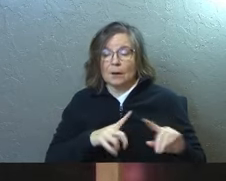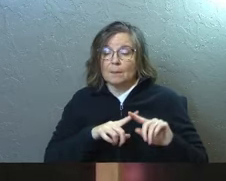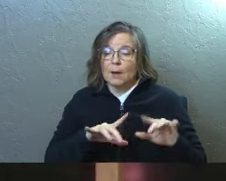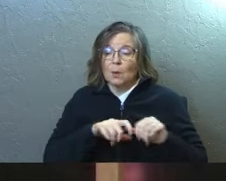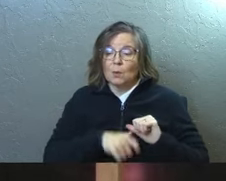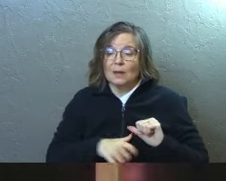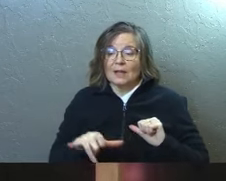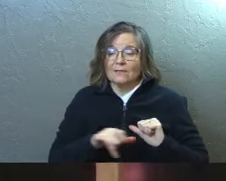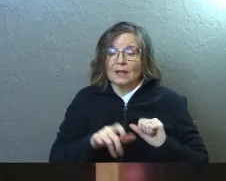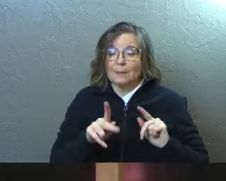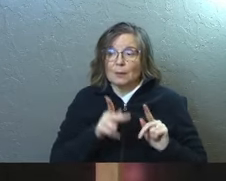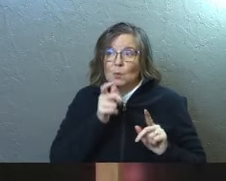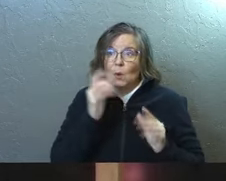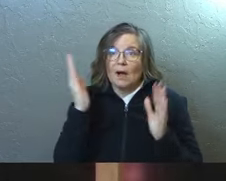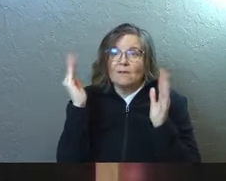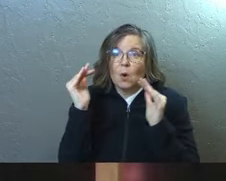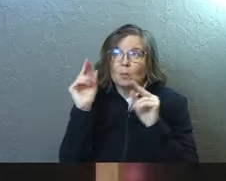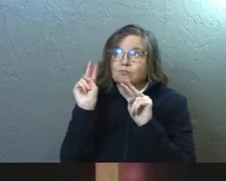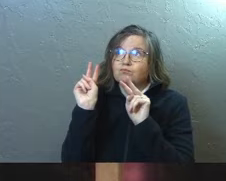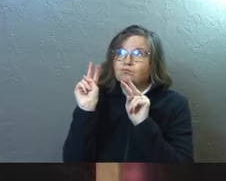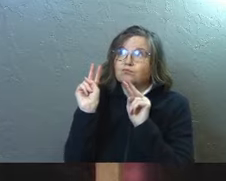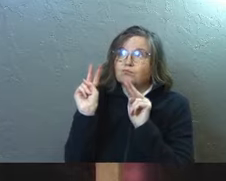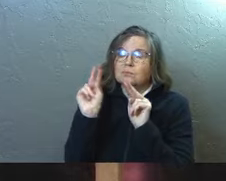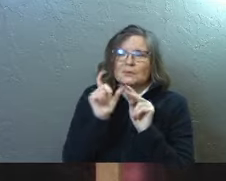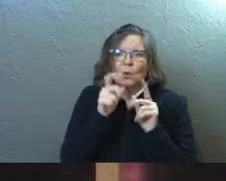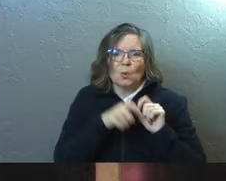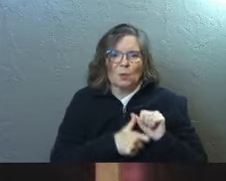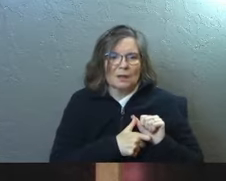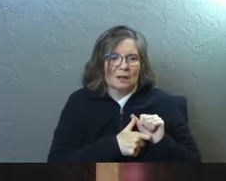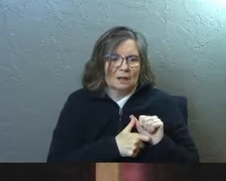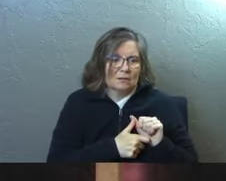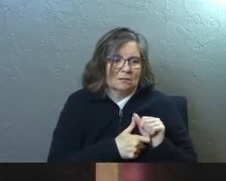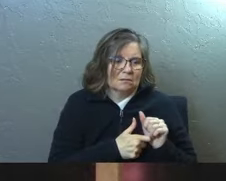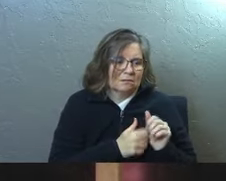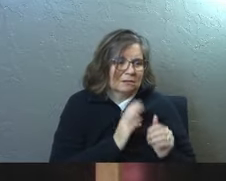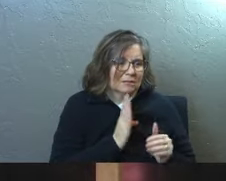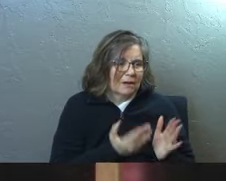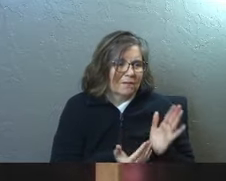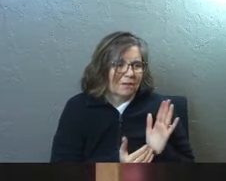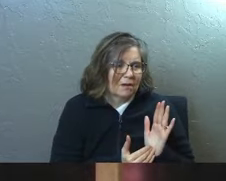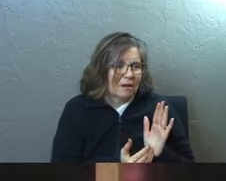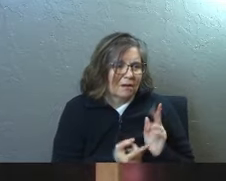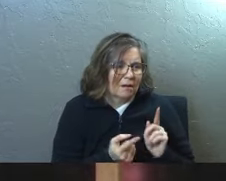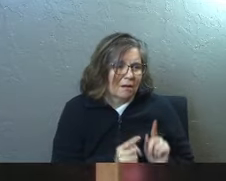grieve like those who have hope. Don't grieve like those who have no hope.